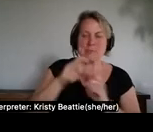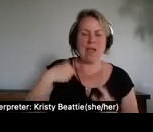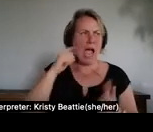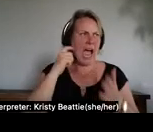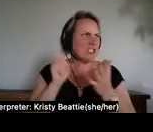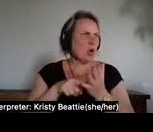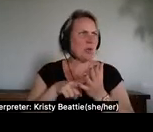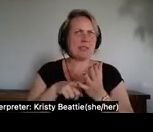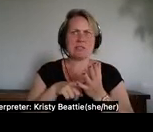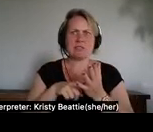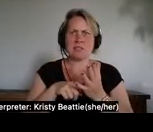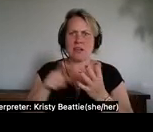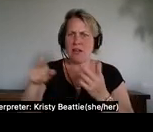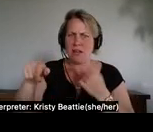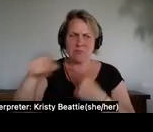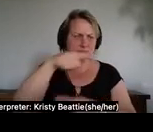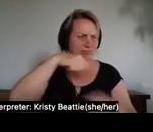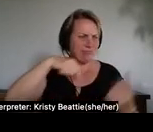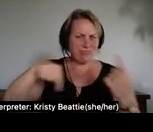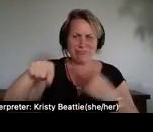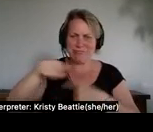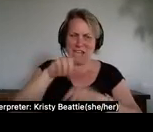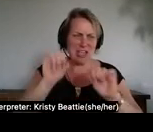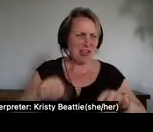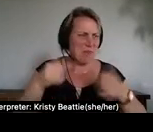this game and they were completely themselves